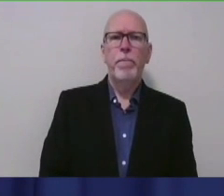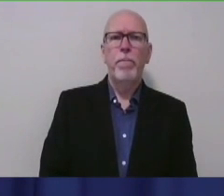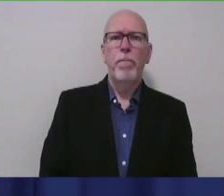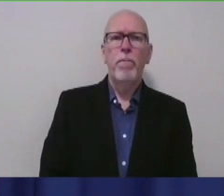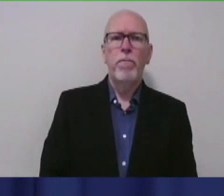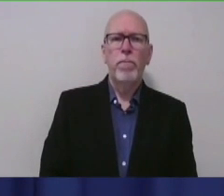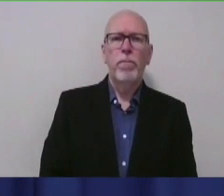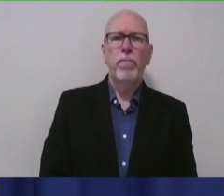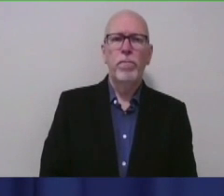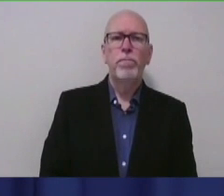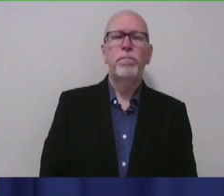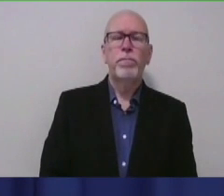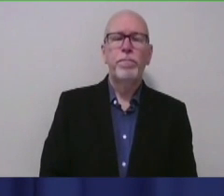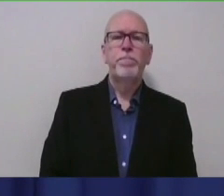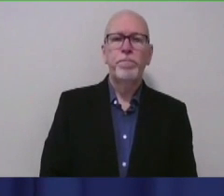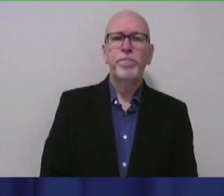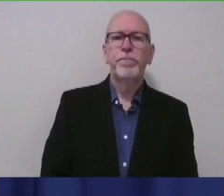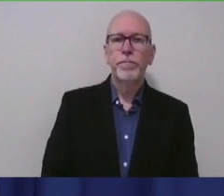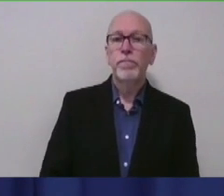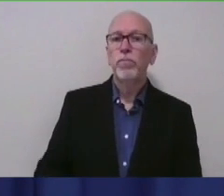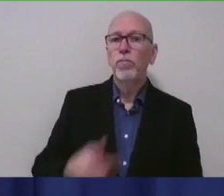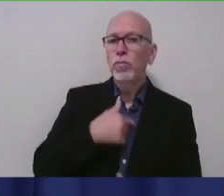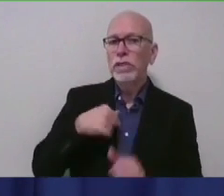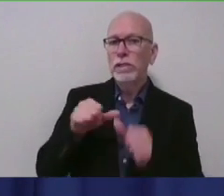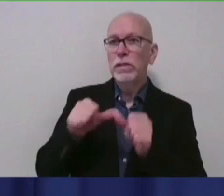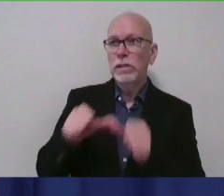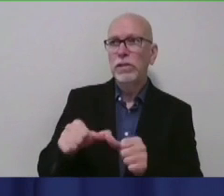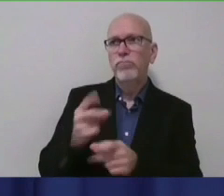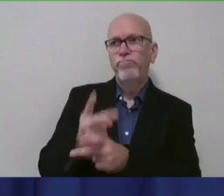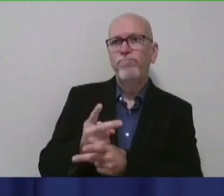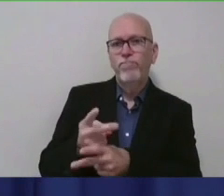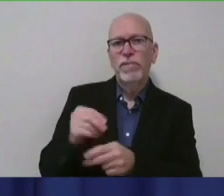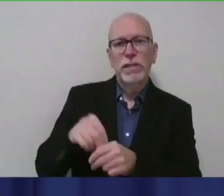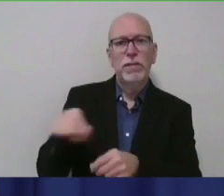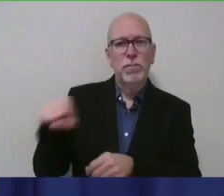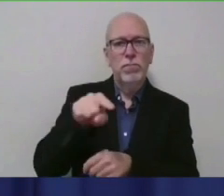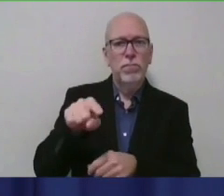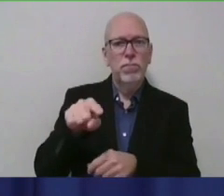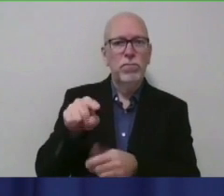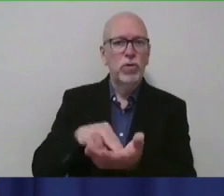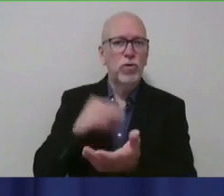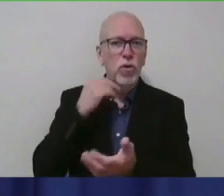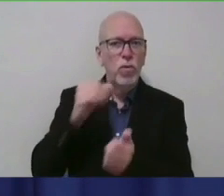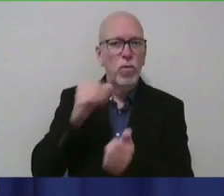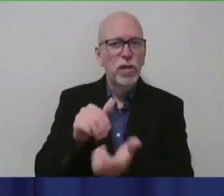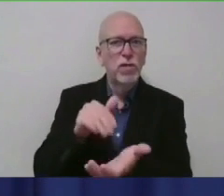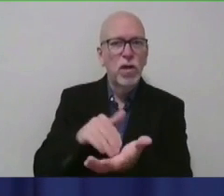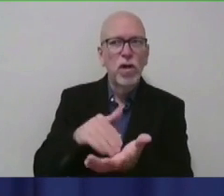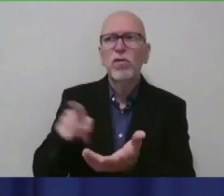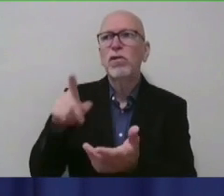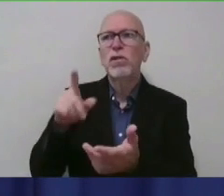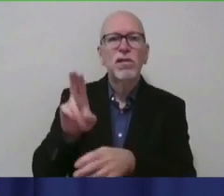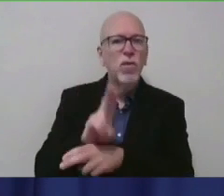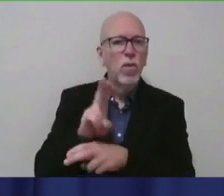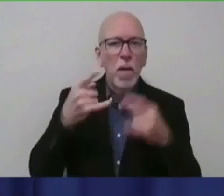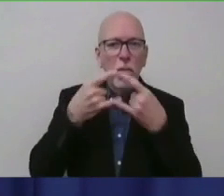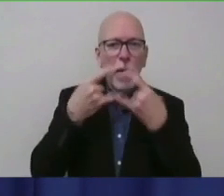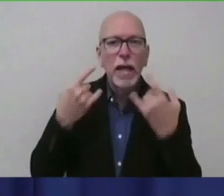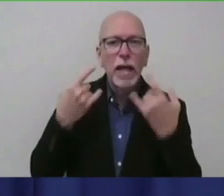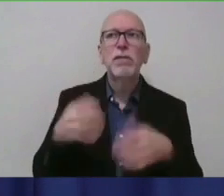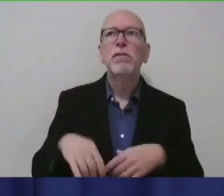So, I mean, we're continuing to take precautions in the facility with our health care providers, are continuing to wear masks when they are